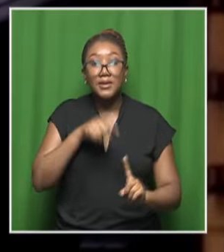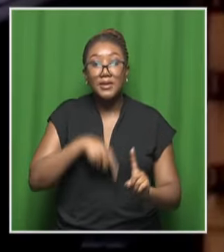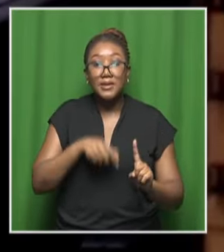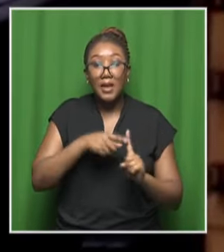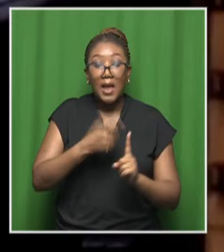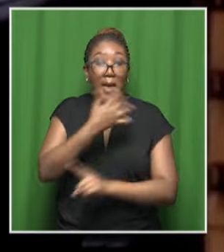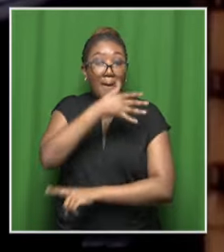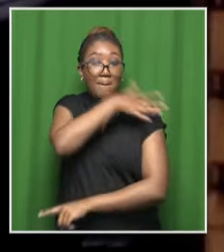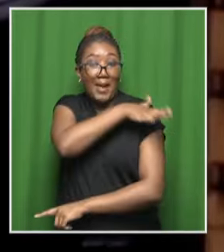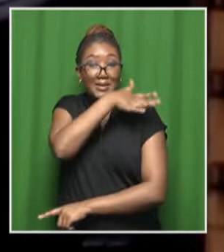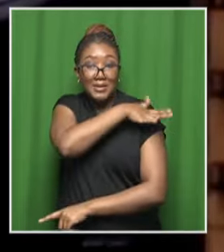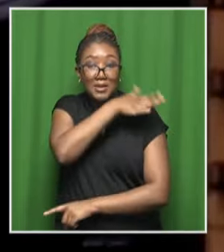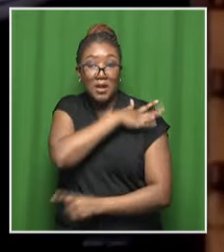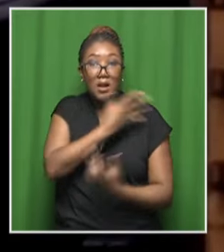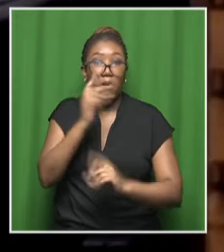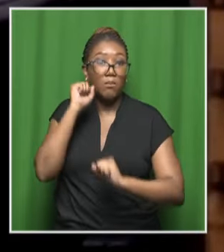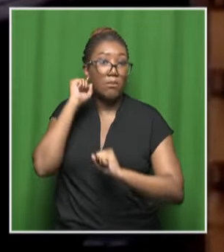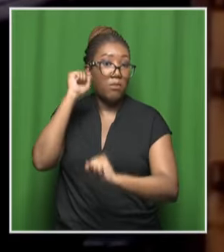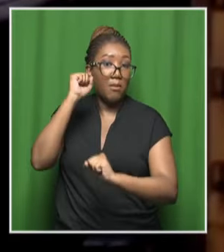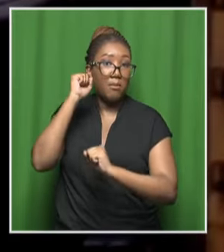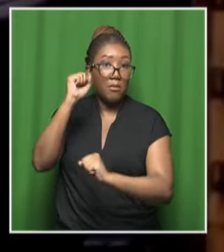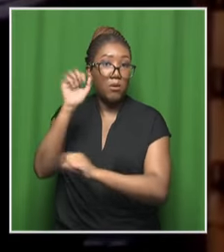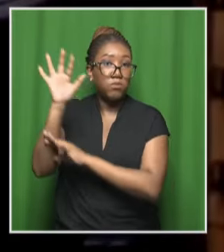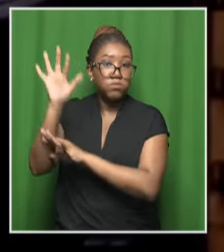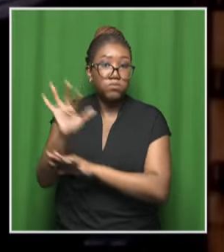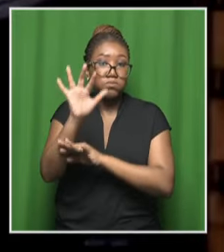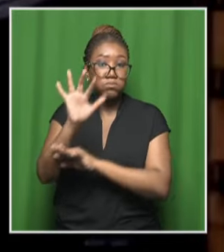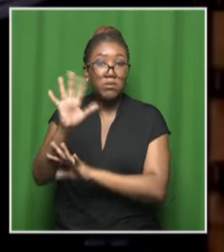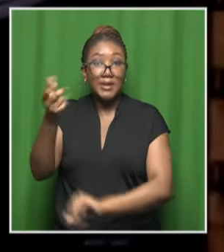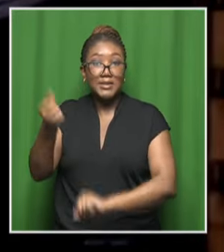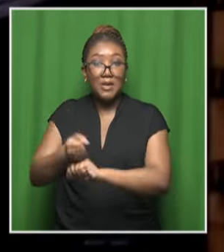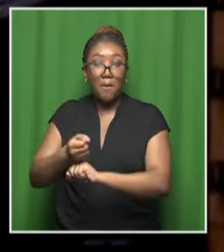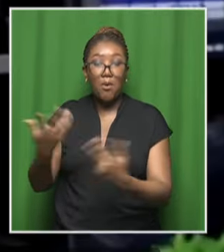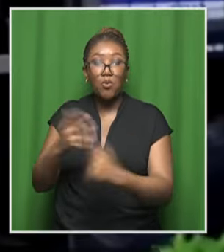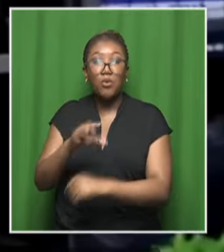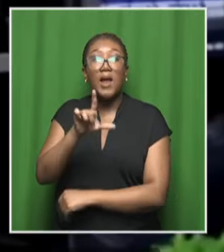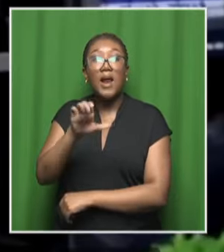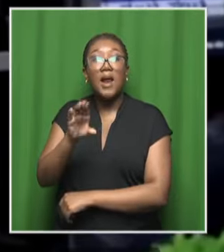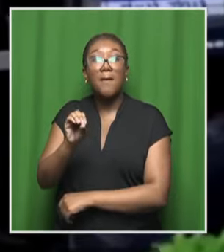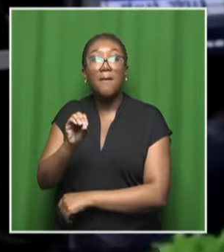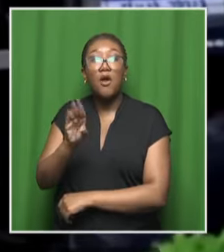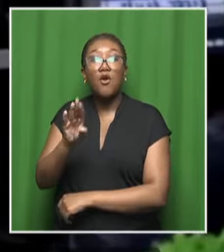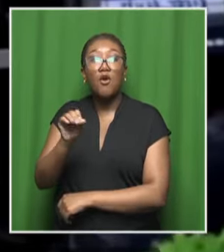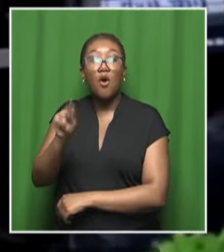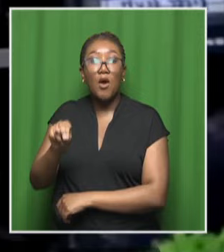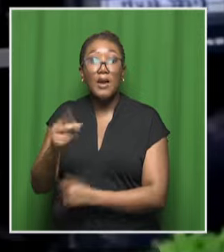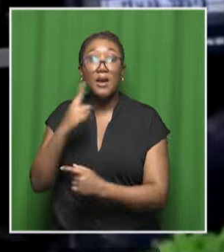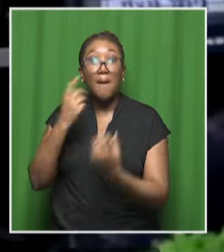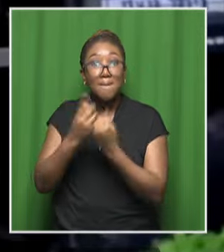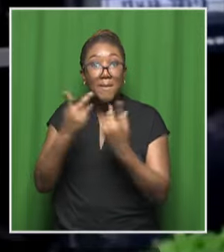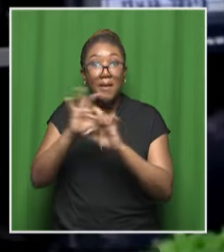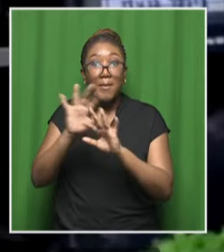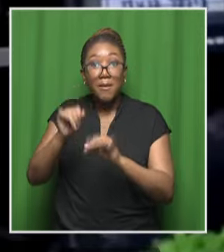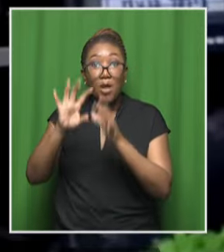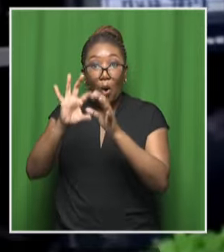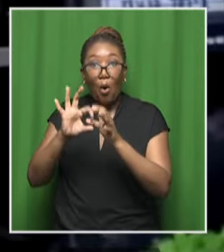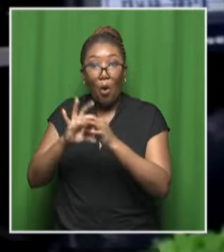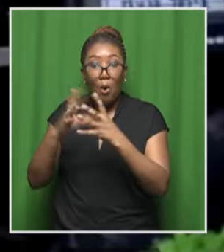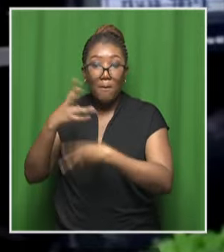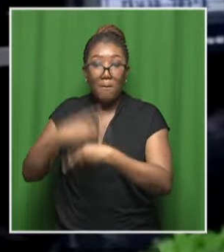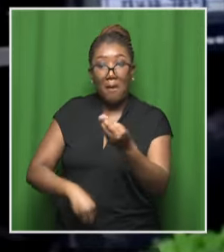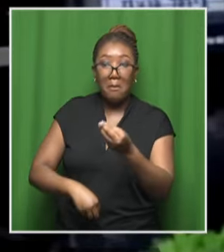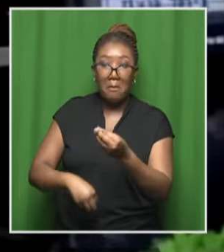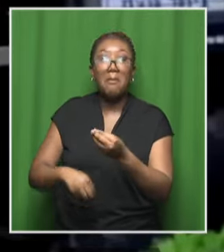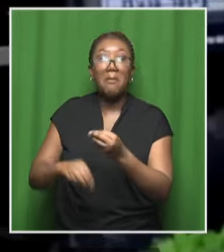streets in support of Lebanon. Tens of thousands of people have been evacuated from homes on both sides of